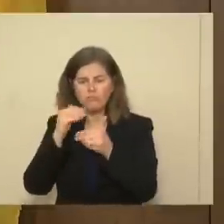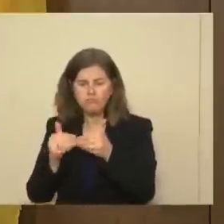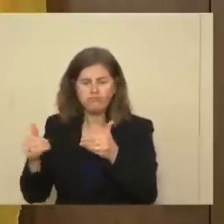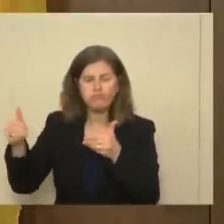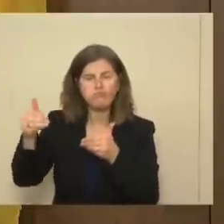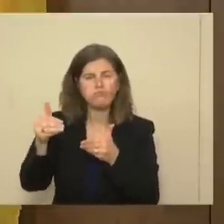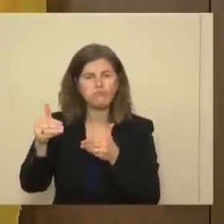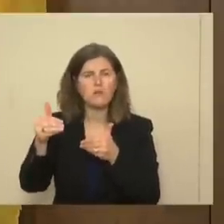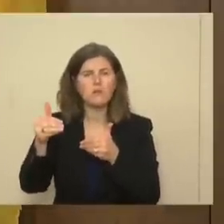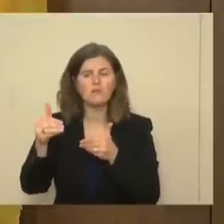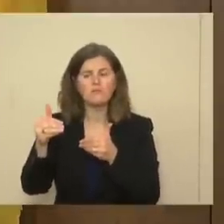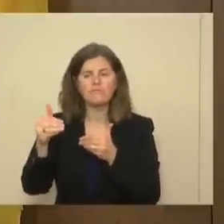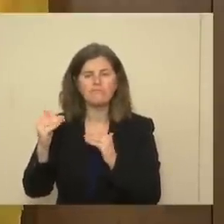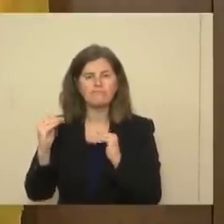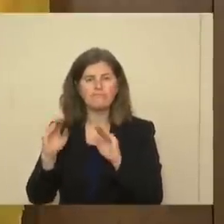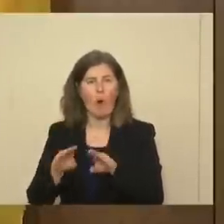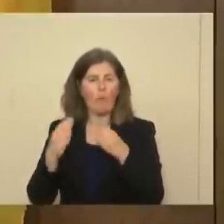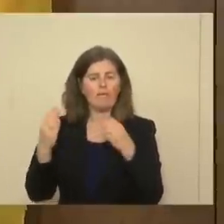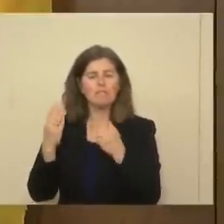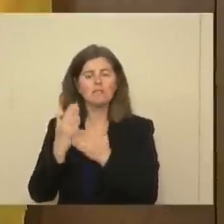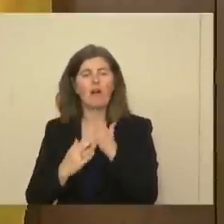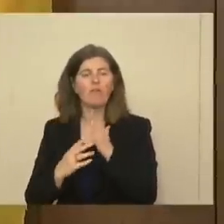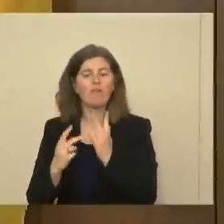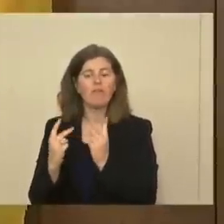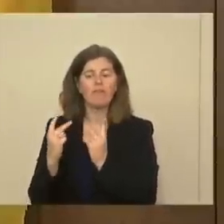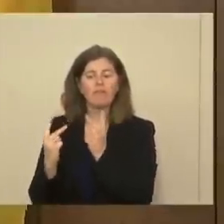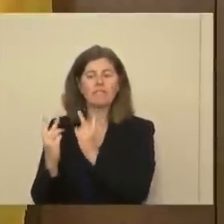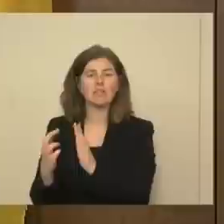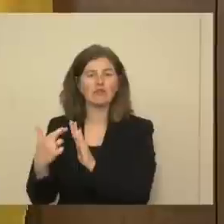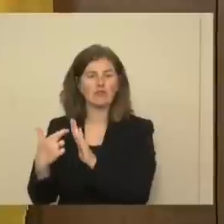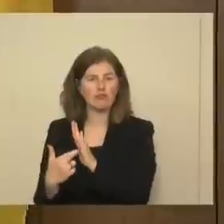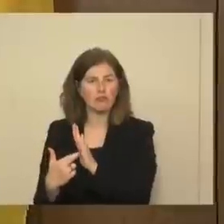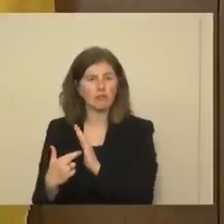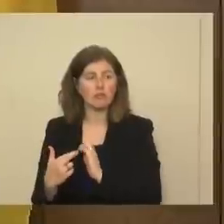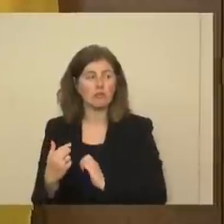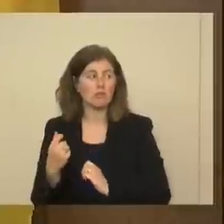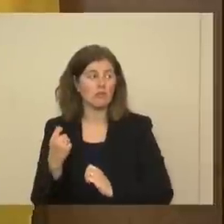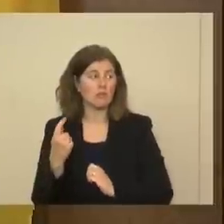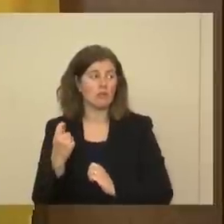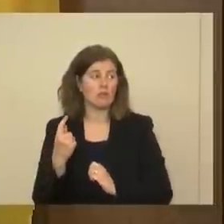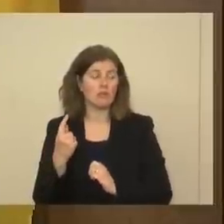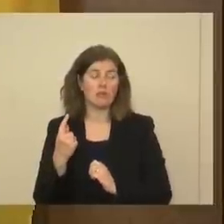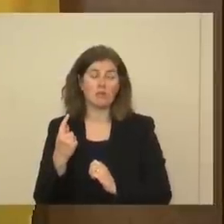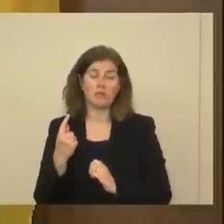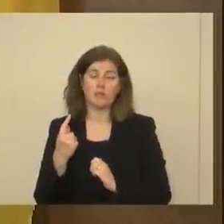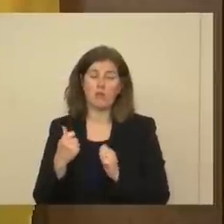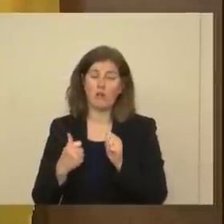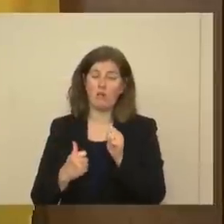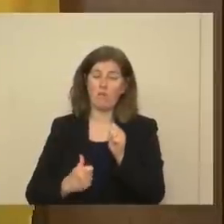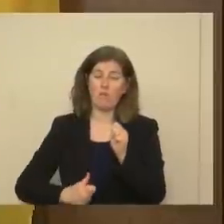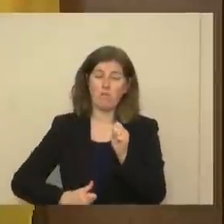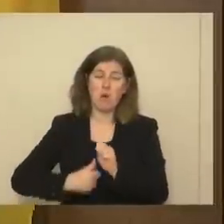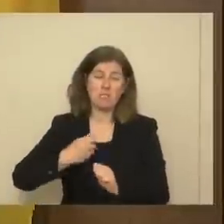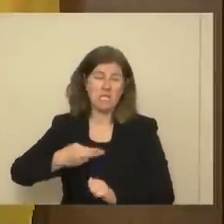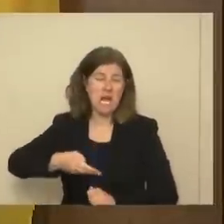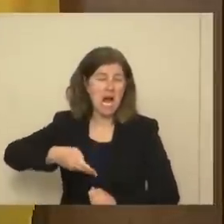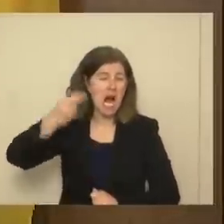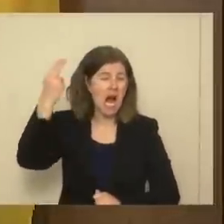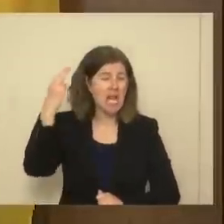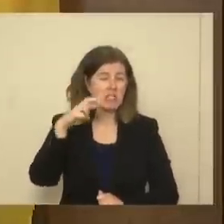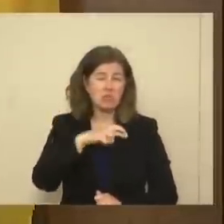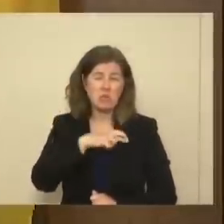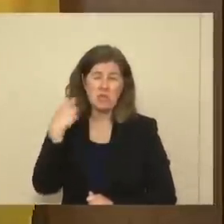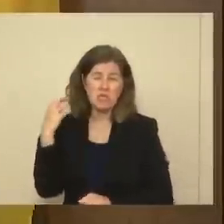last week, visitation policies. And this is one of the highest risk efforts we will